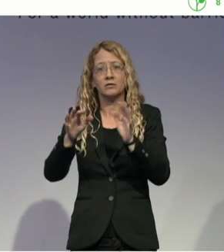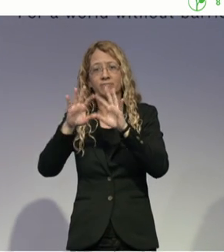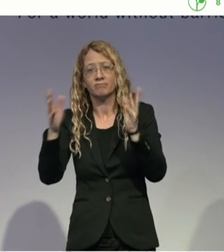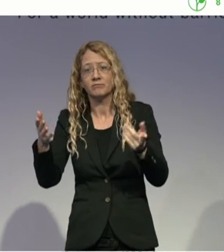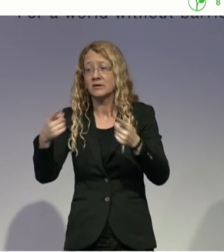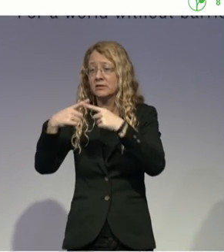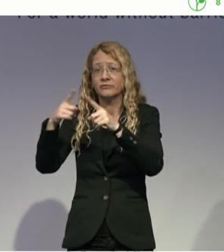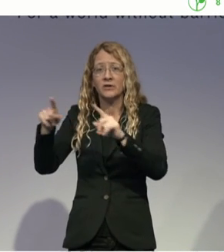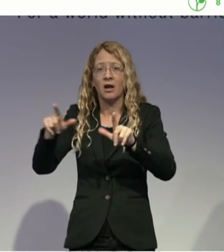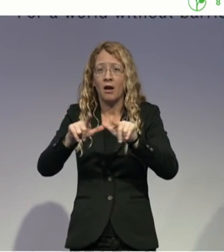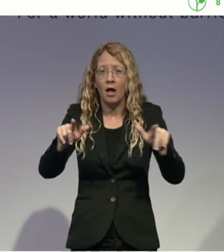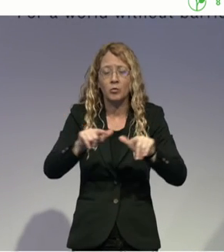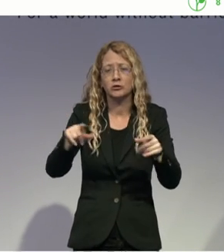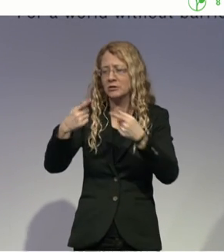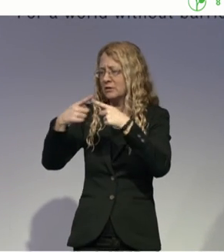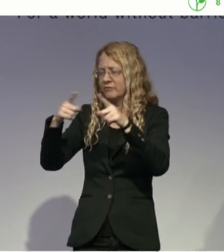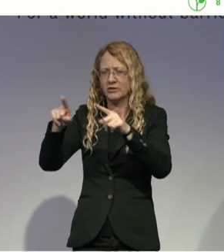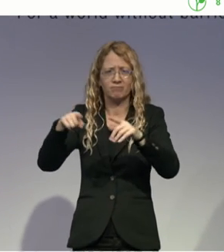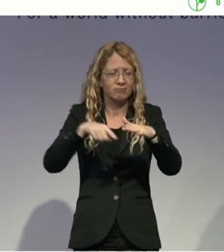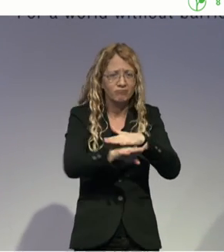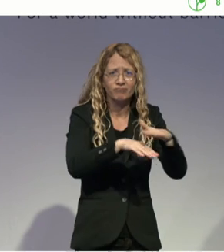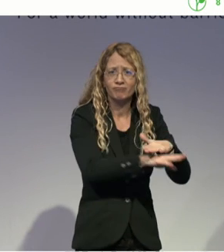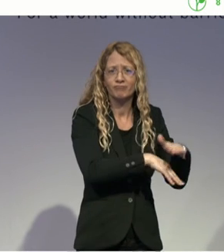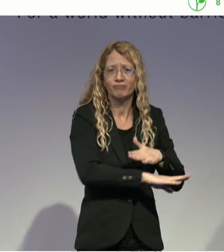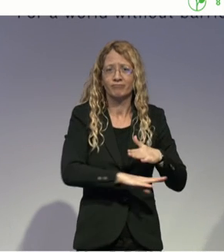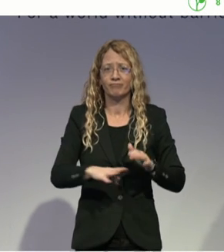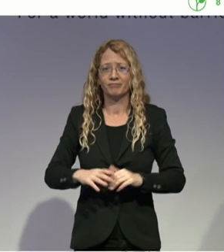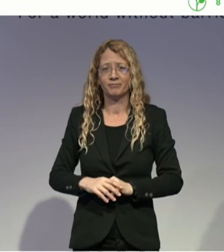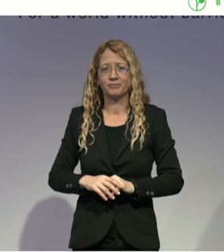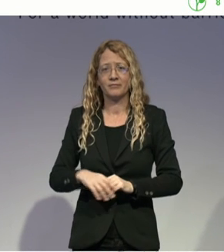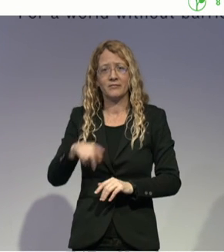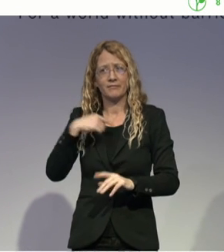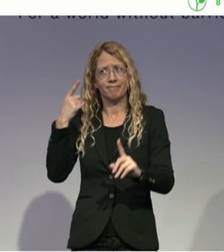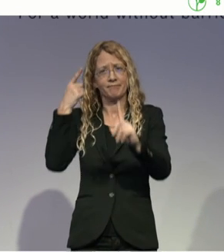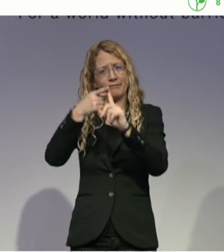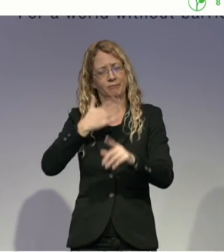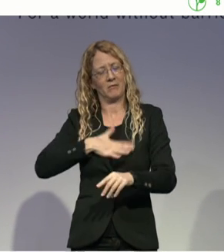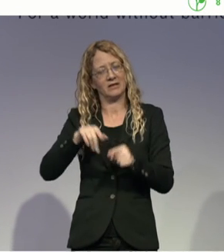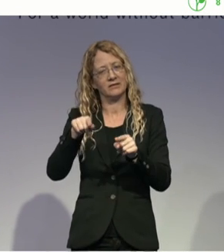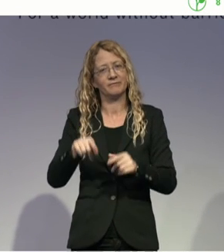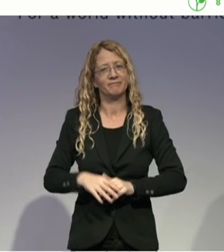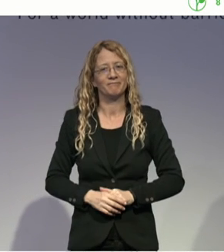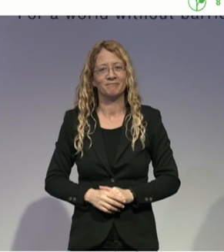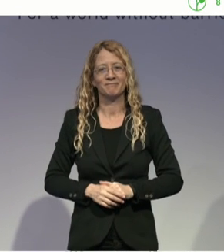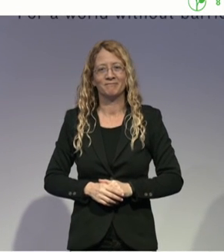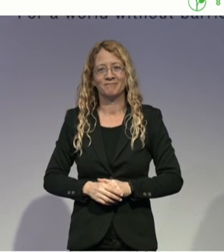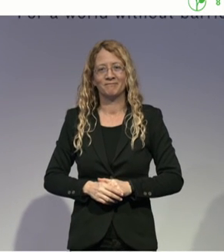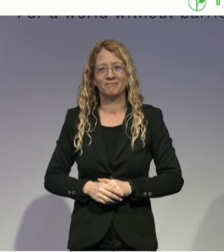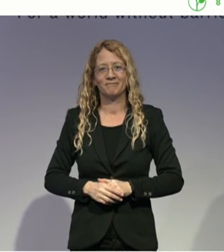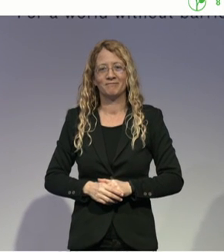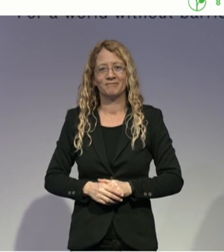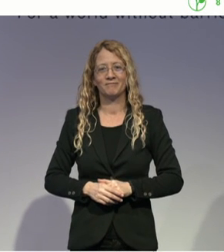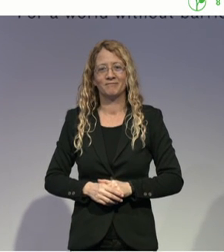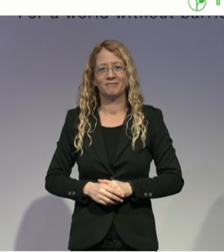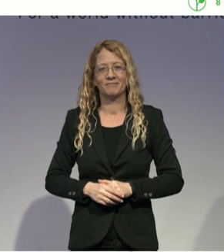something that we could take care of. What we are looking for right now is for partners that could be